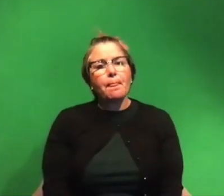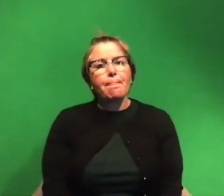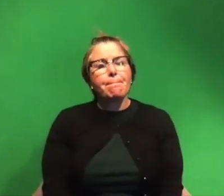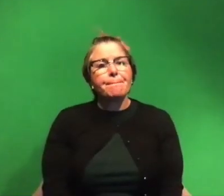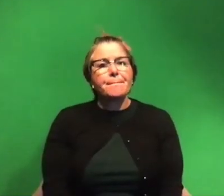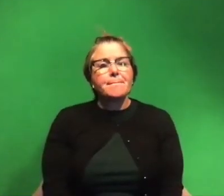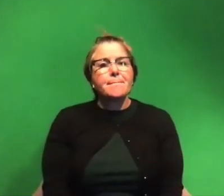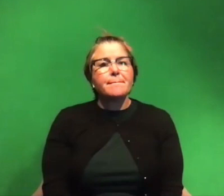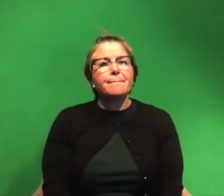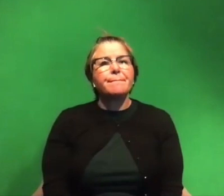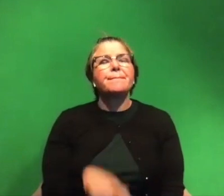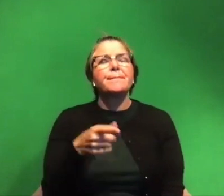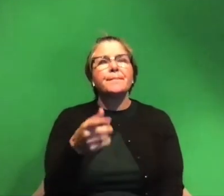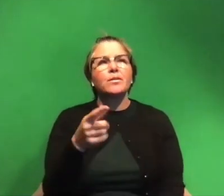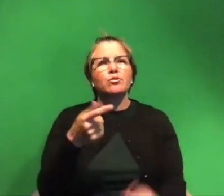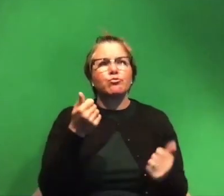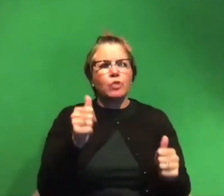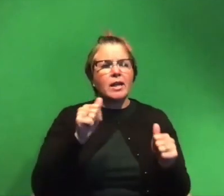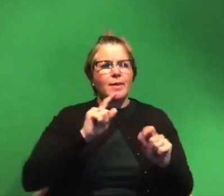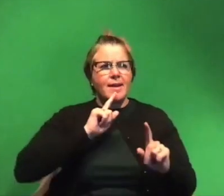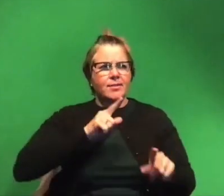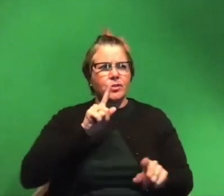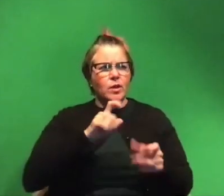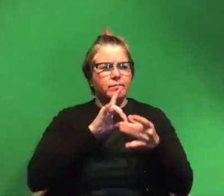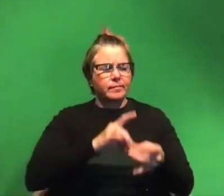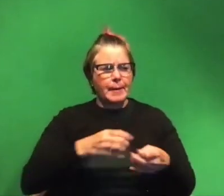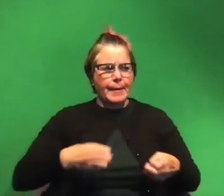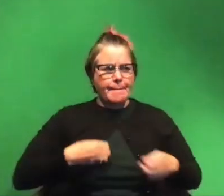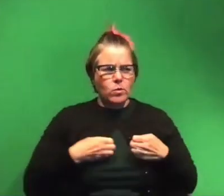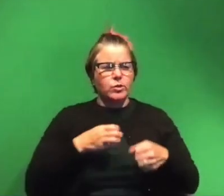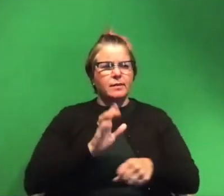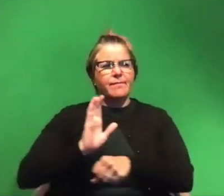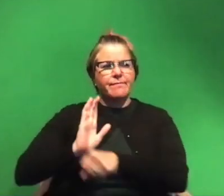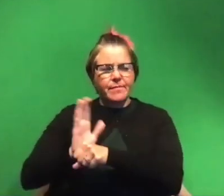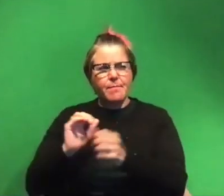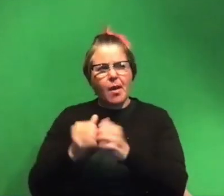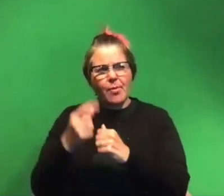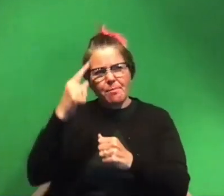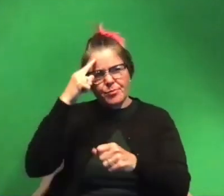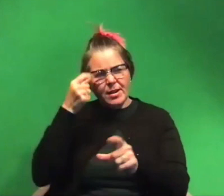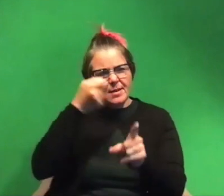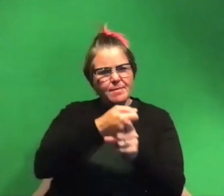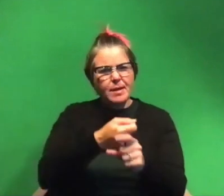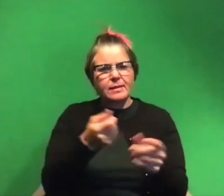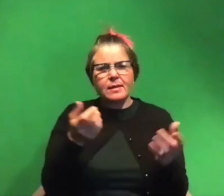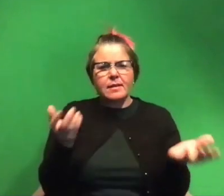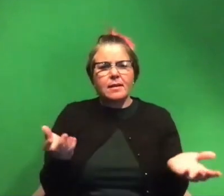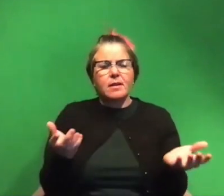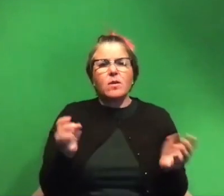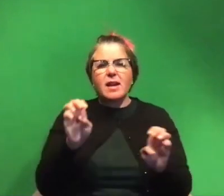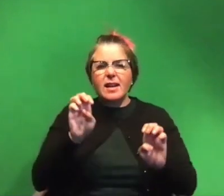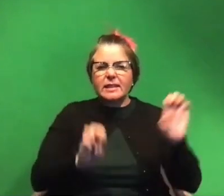when you're trying to answer questions about emotion and film and how the brain affects that and all that like what does an experiment